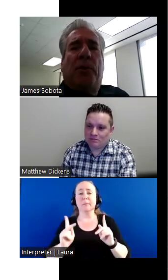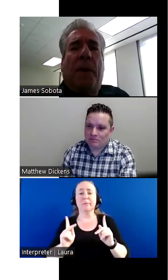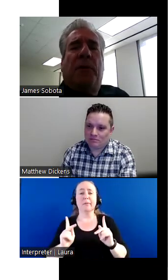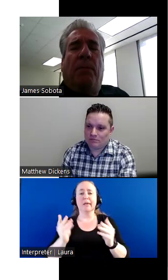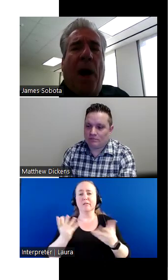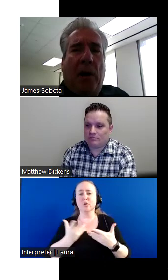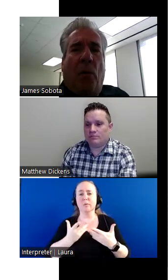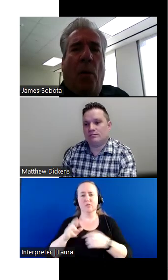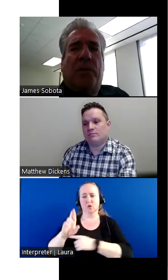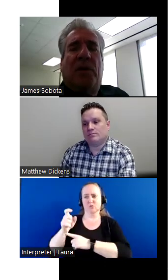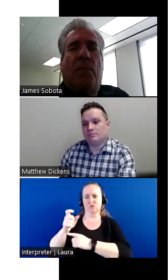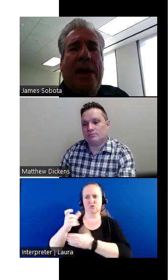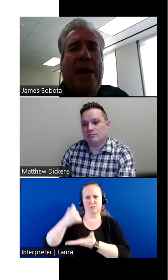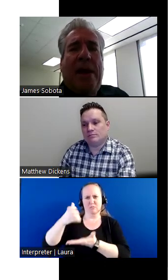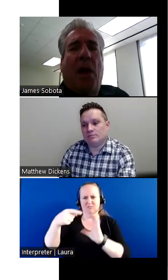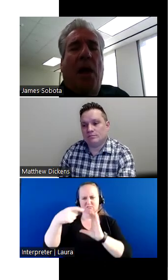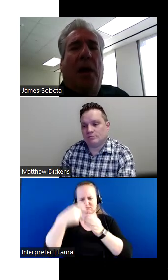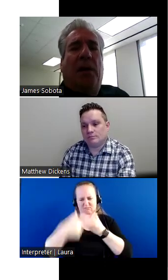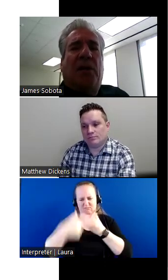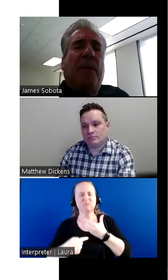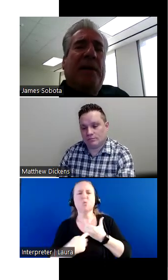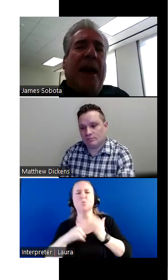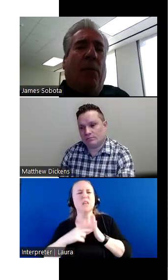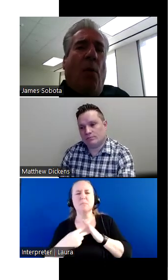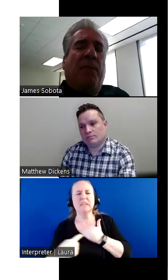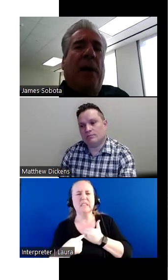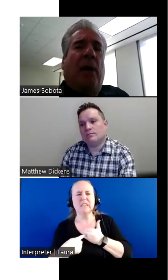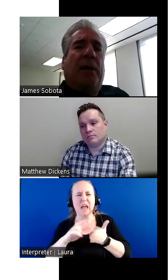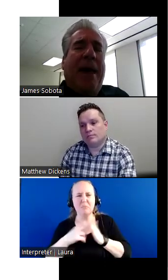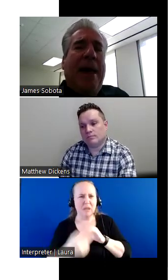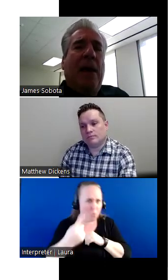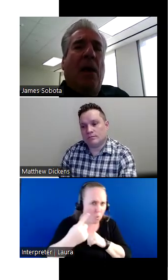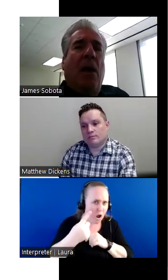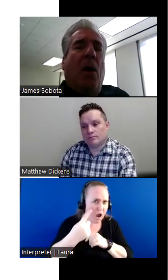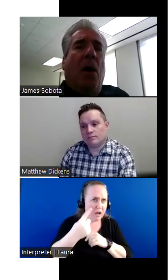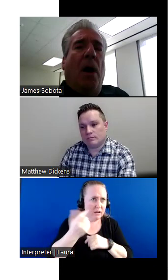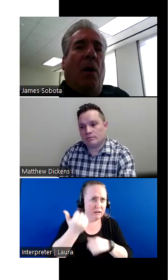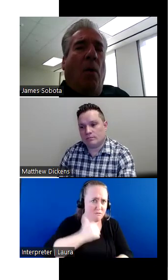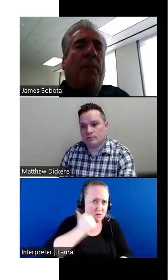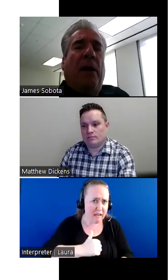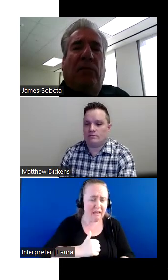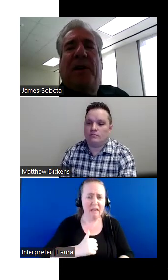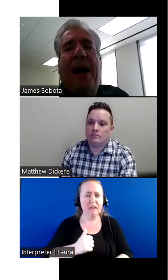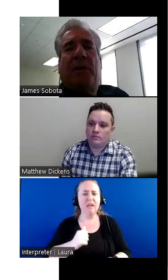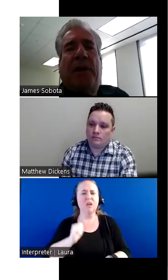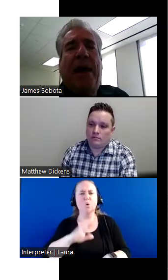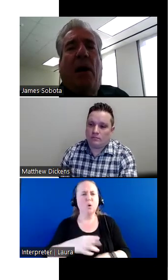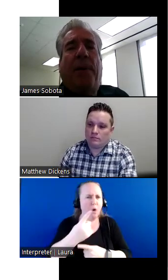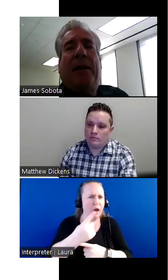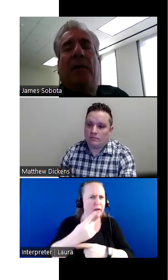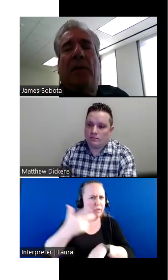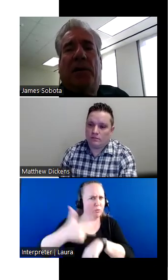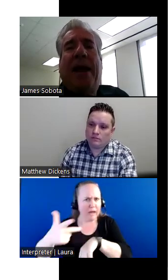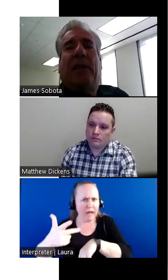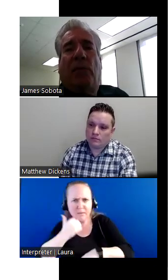on a prescription bottle, what does this mean? Does this mean take one pill a day or one pill three times a day